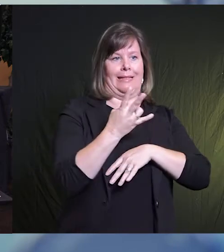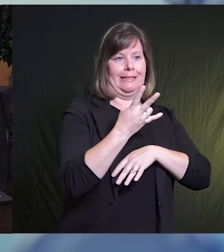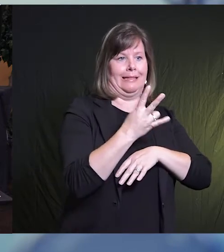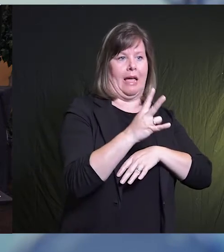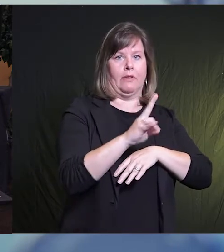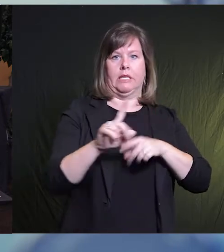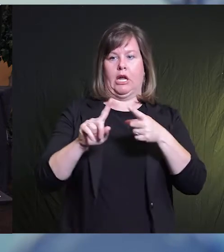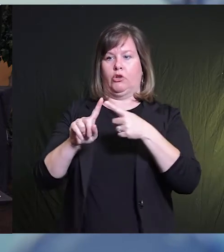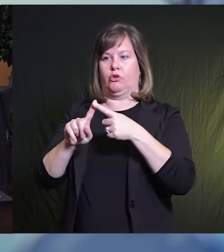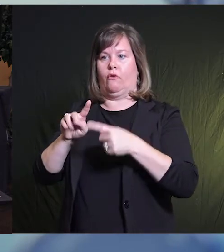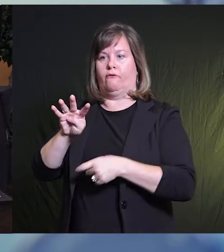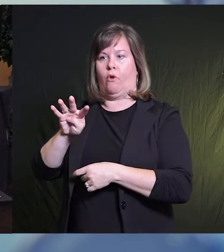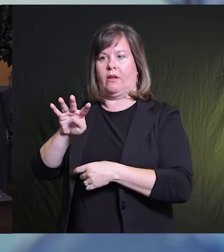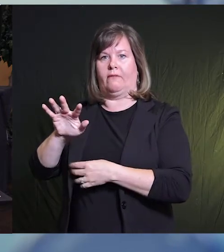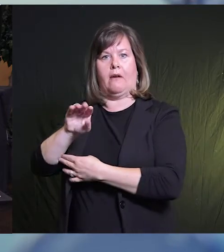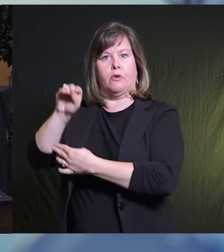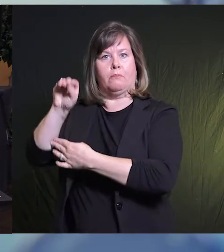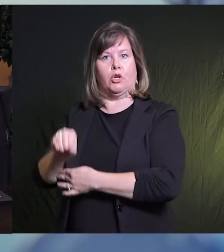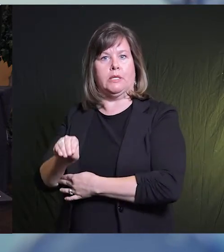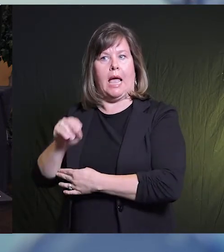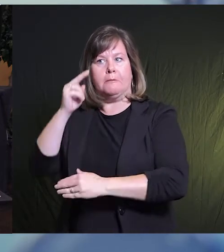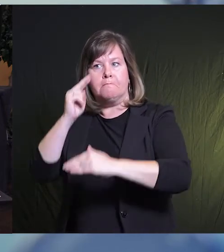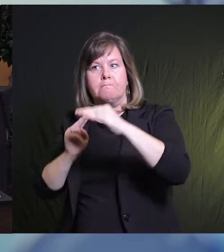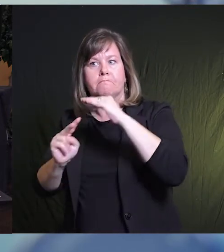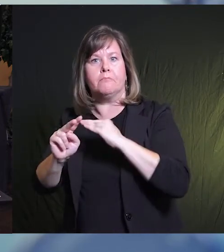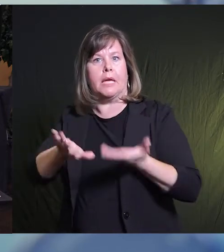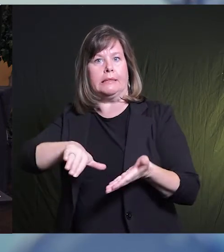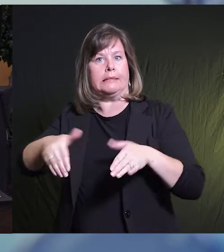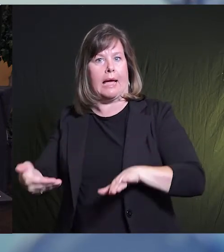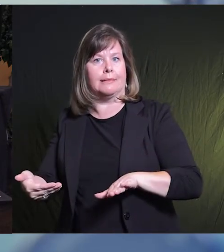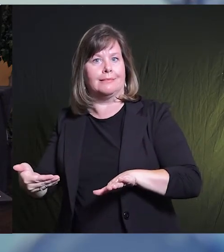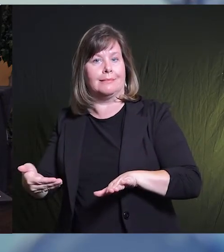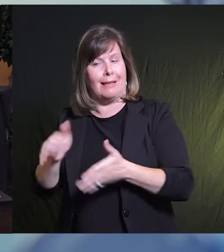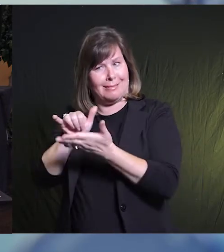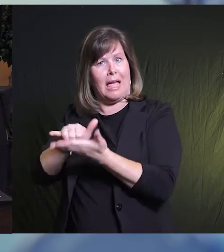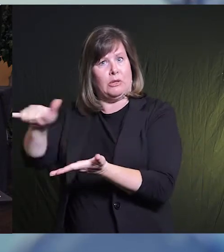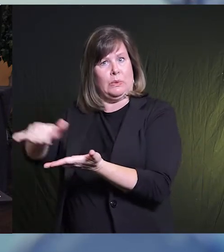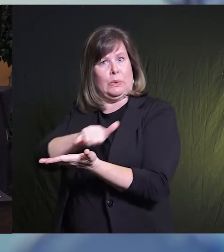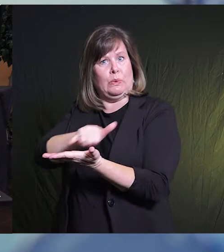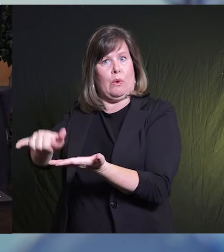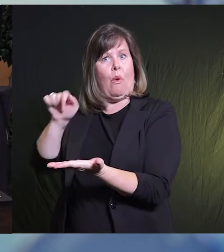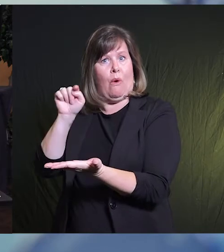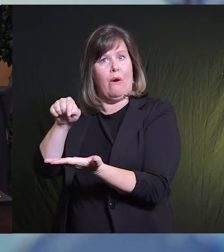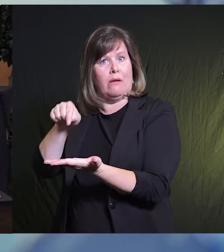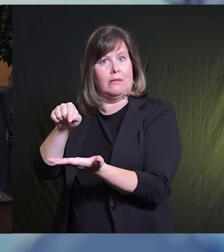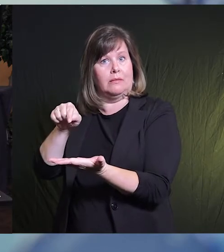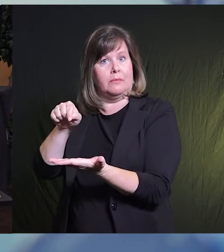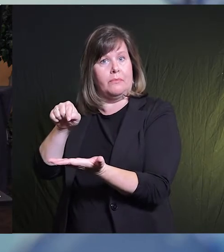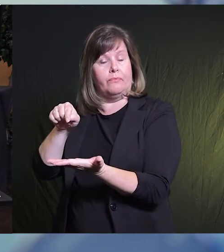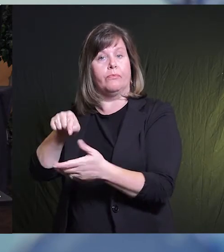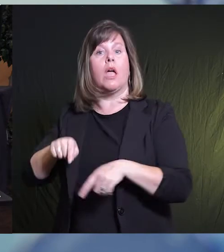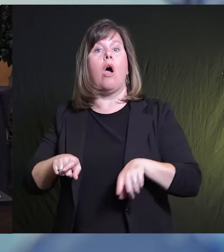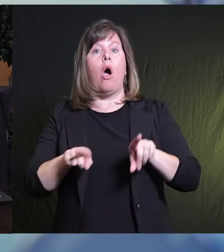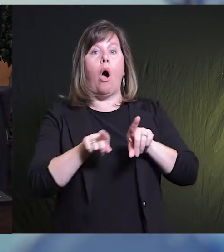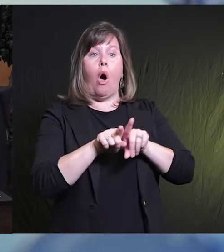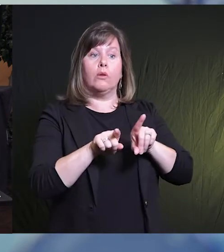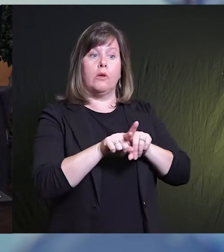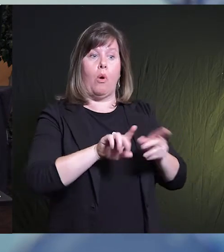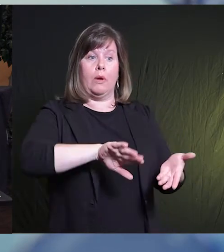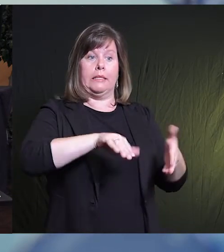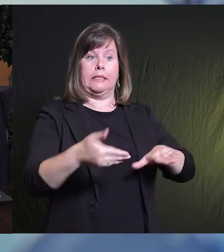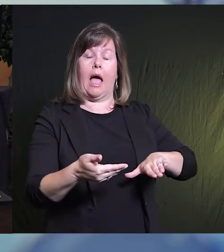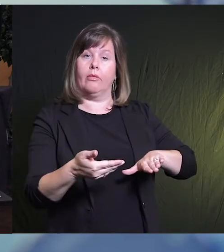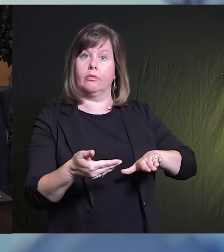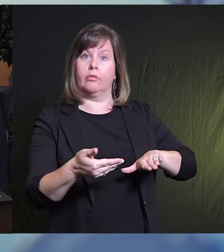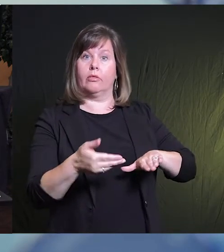45 percent of projected deaths over two months in New York while decreasing the peak rate the